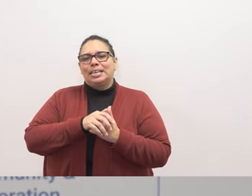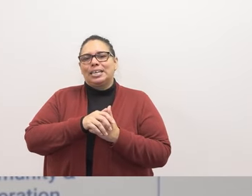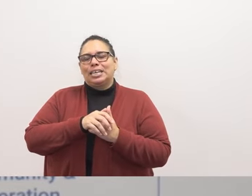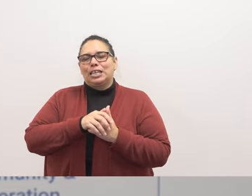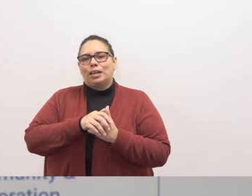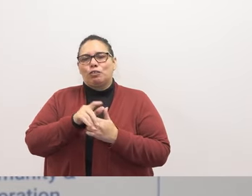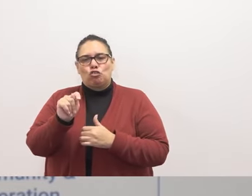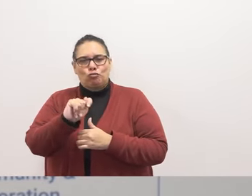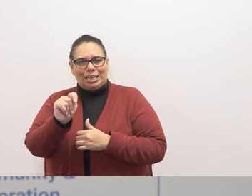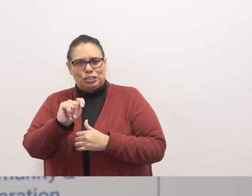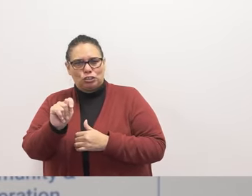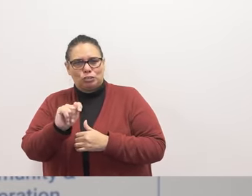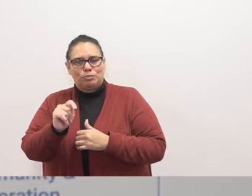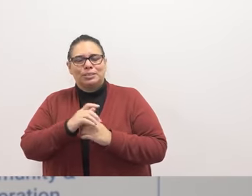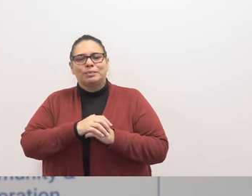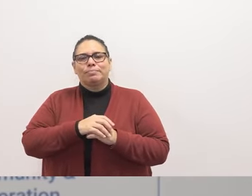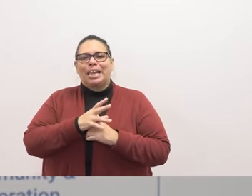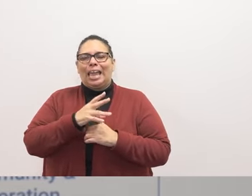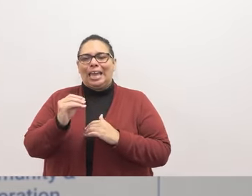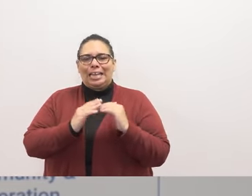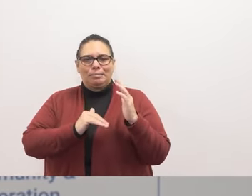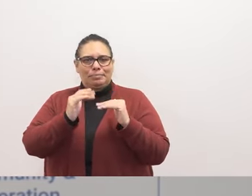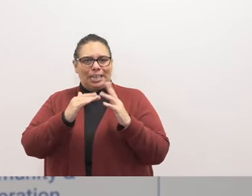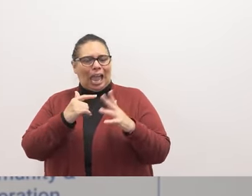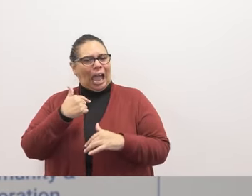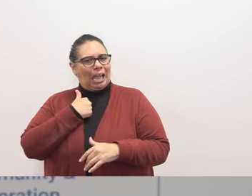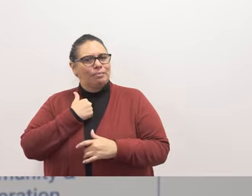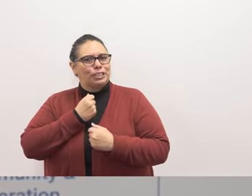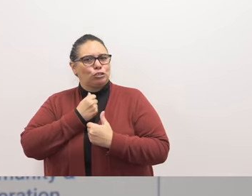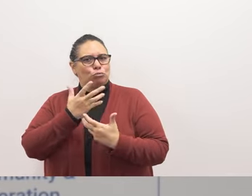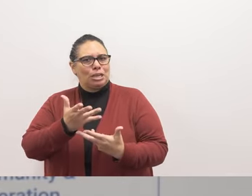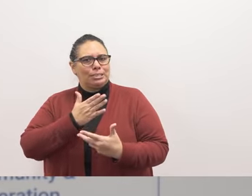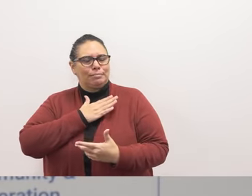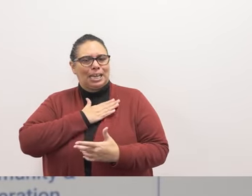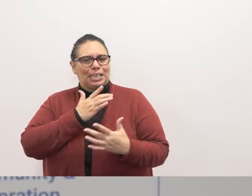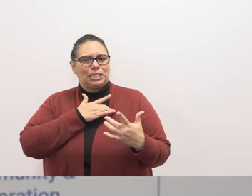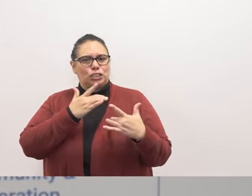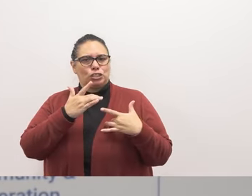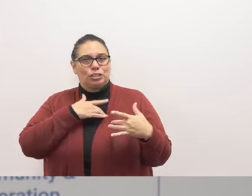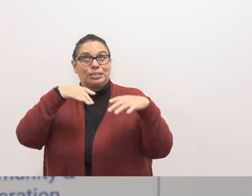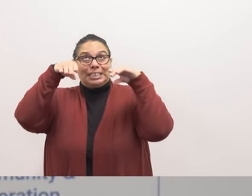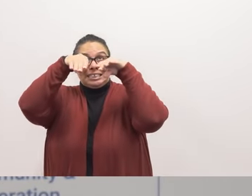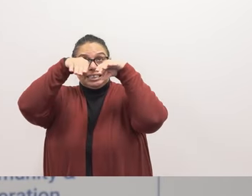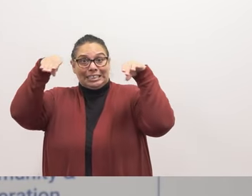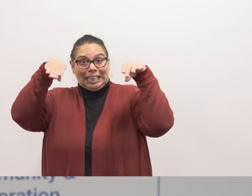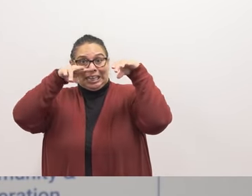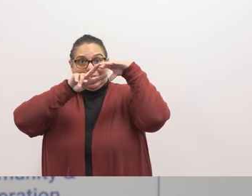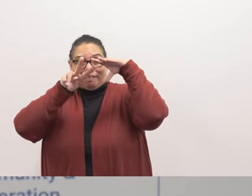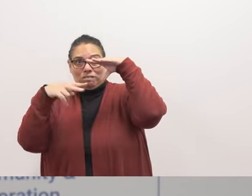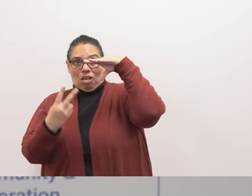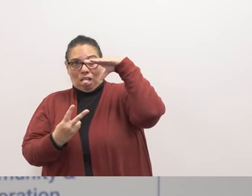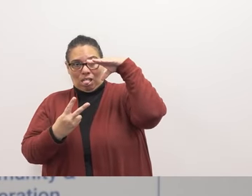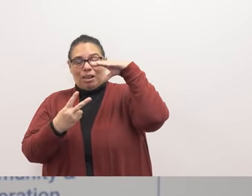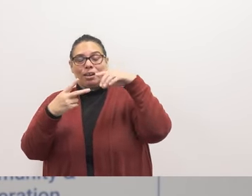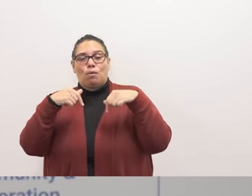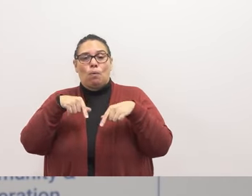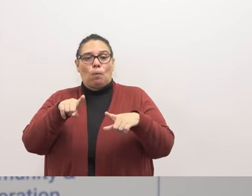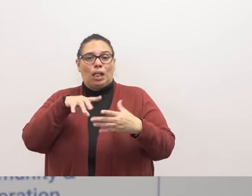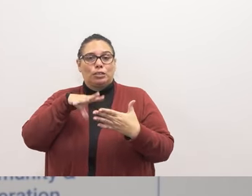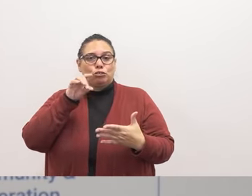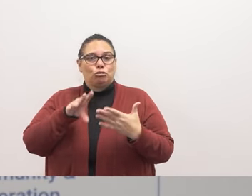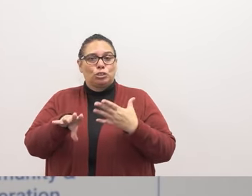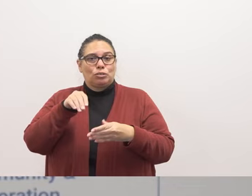facilities i too have expressed my concerns with the classroom ceiling tiles falling while students are in class